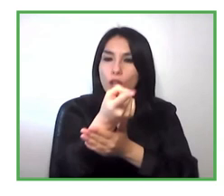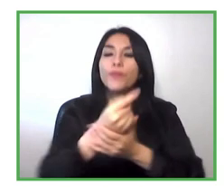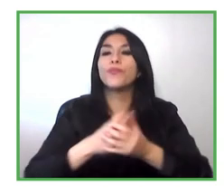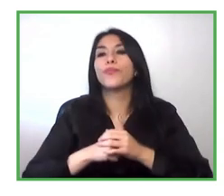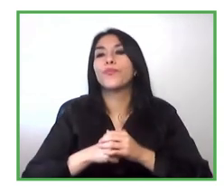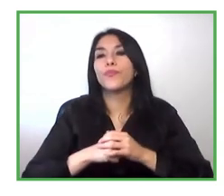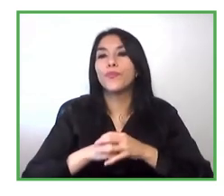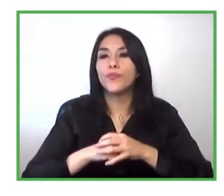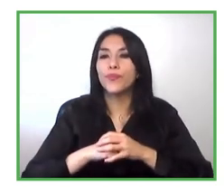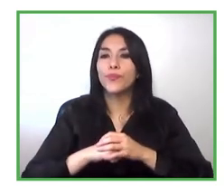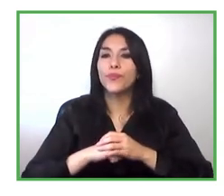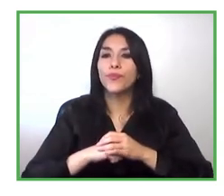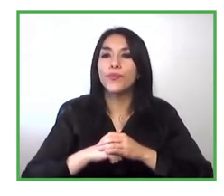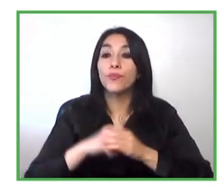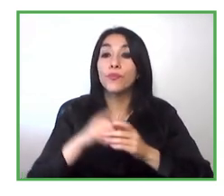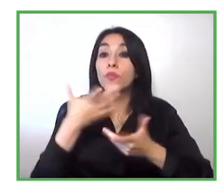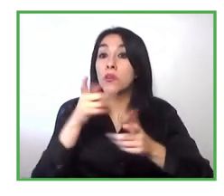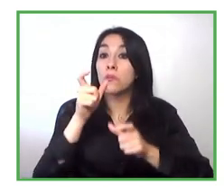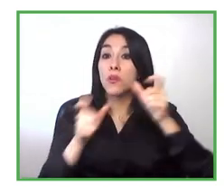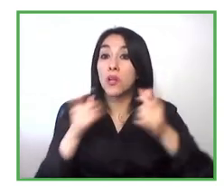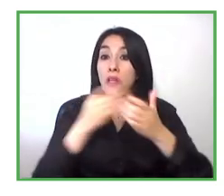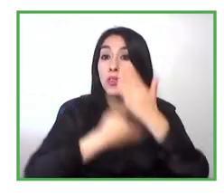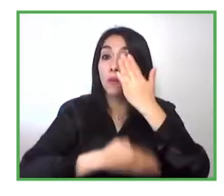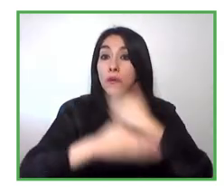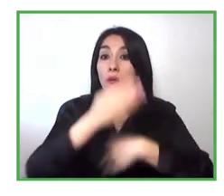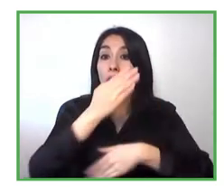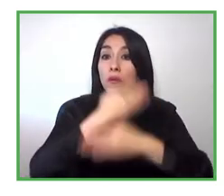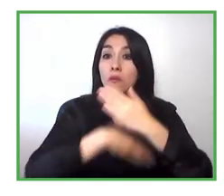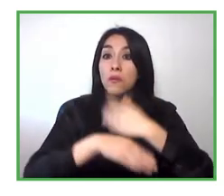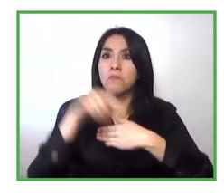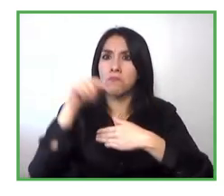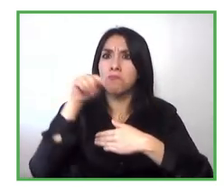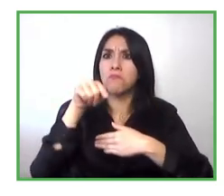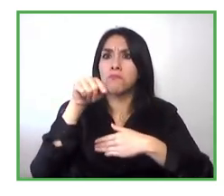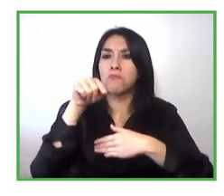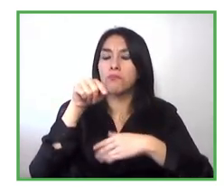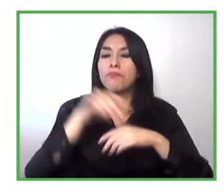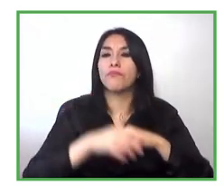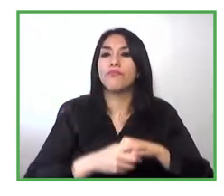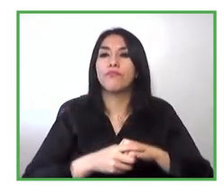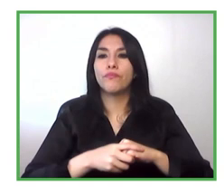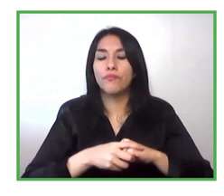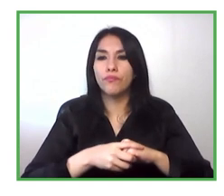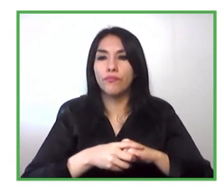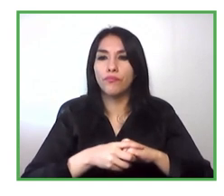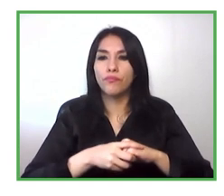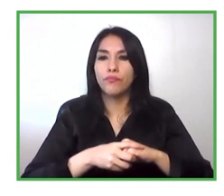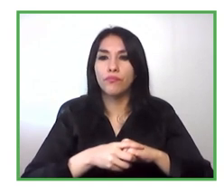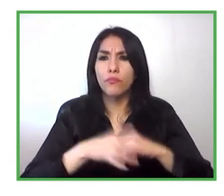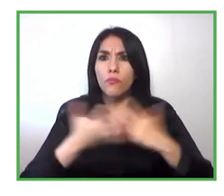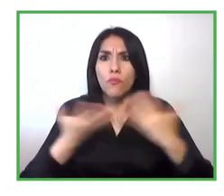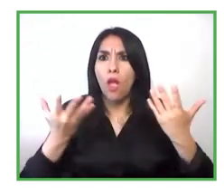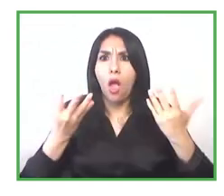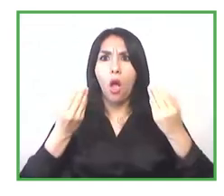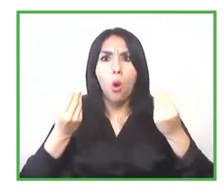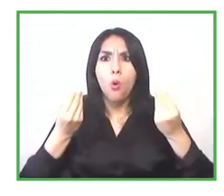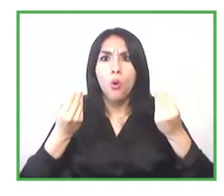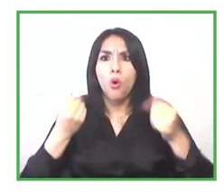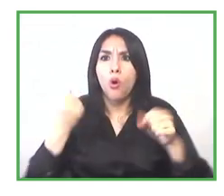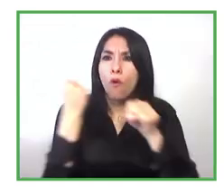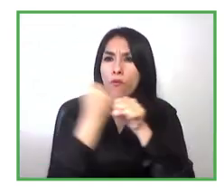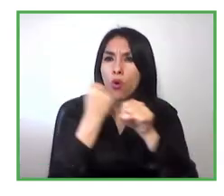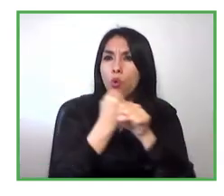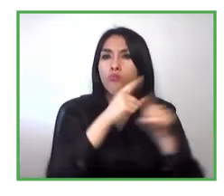in uh free free ways first of all we have created the need